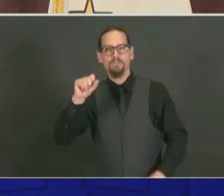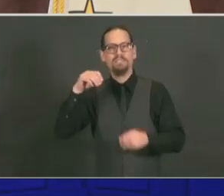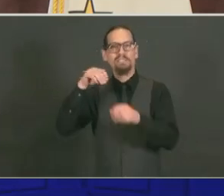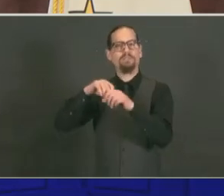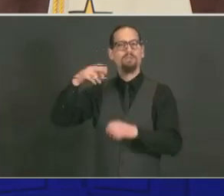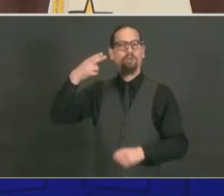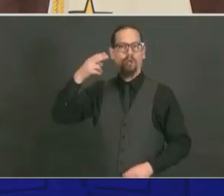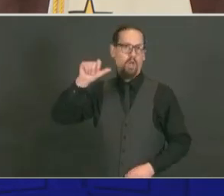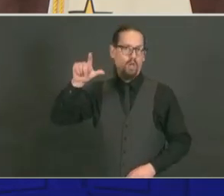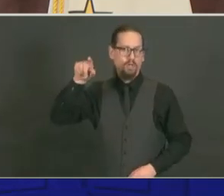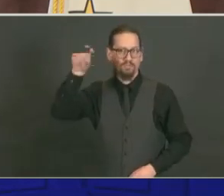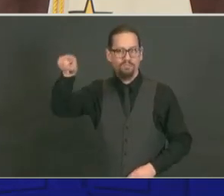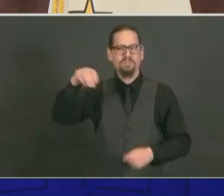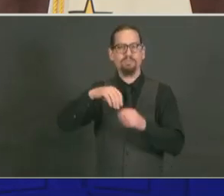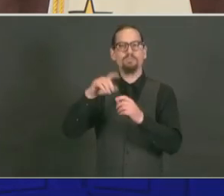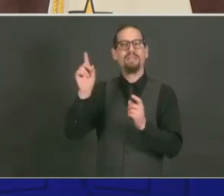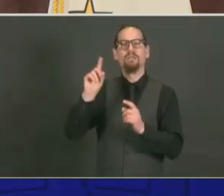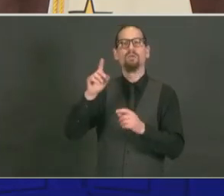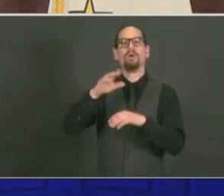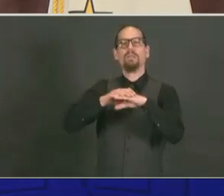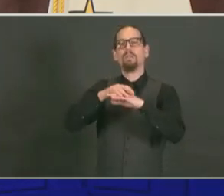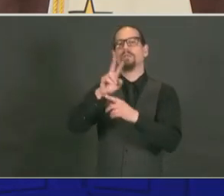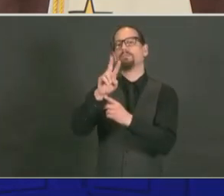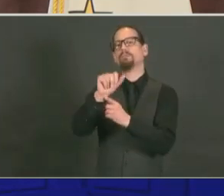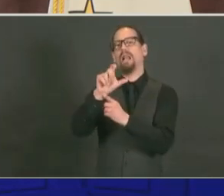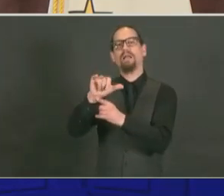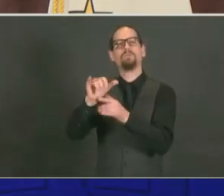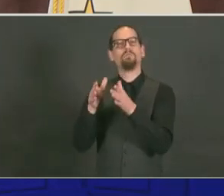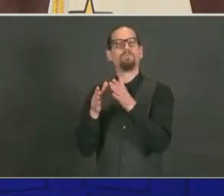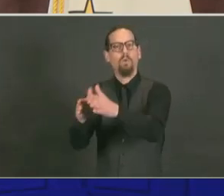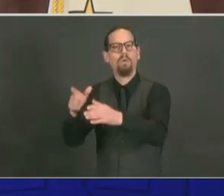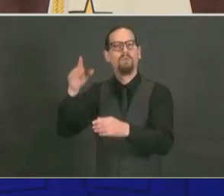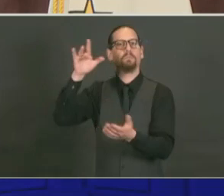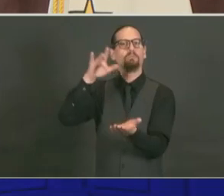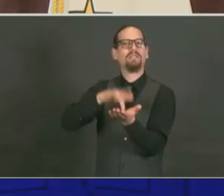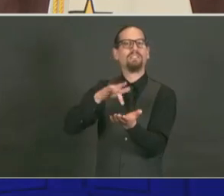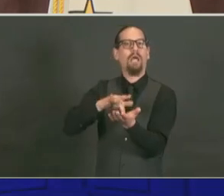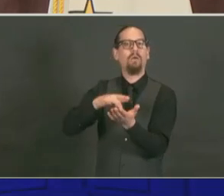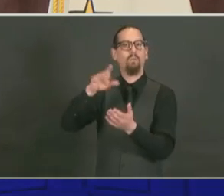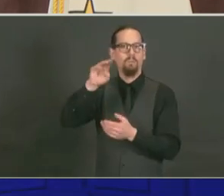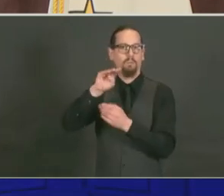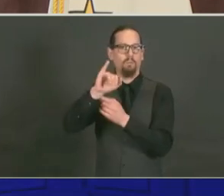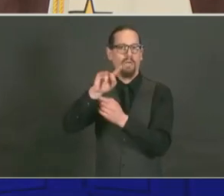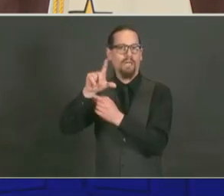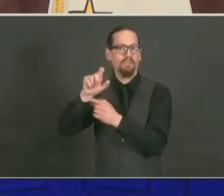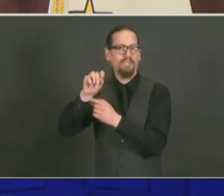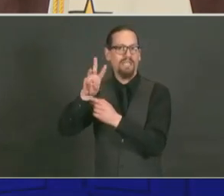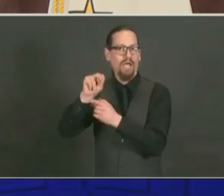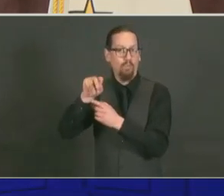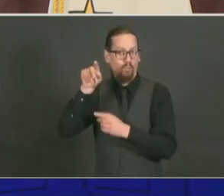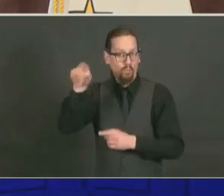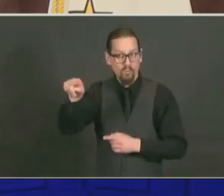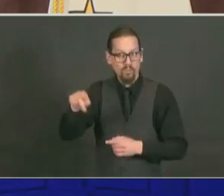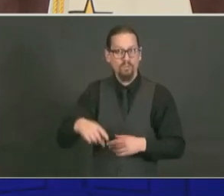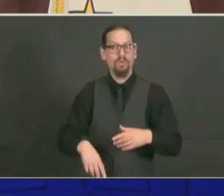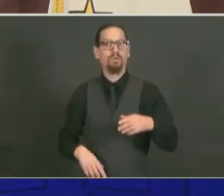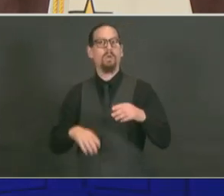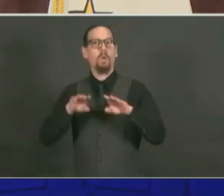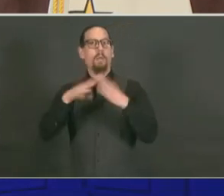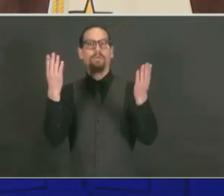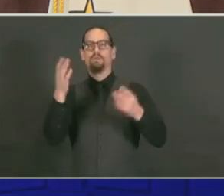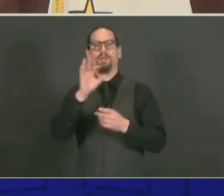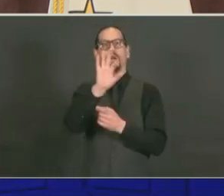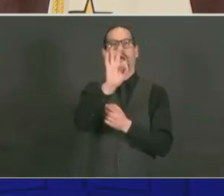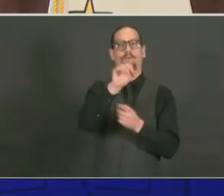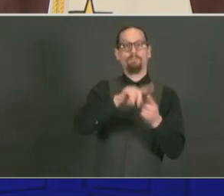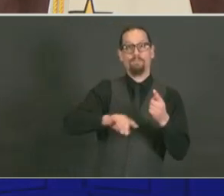days a week from 9 a.m. to 5 p.m. and can handle 500 appointments a day to get tested.